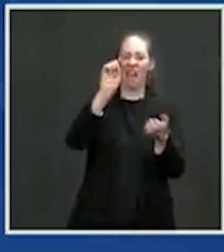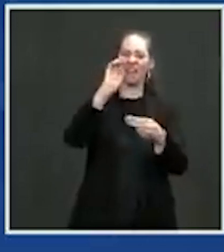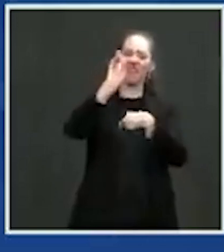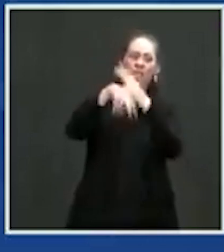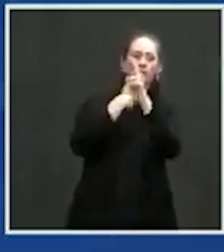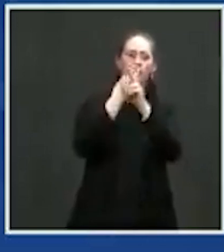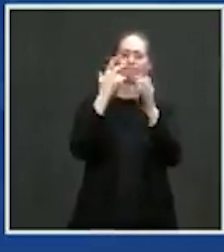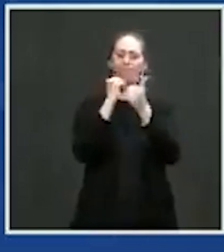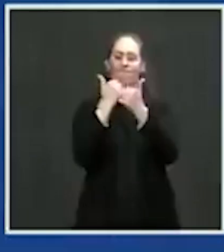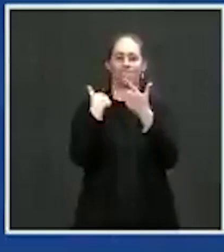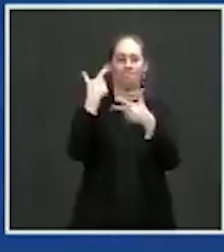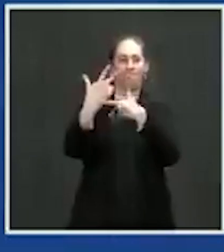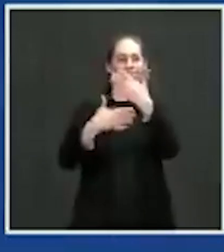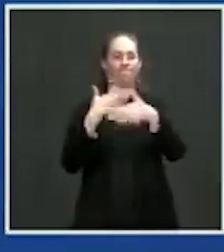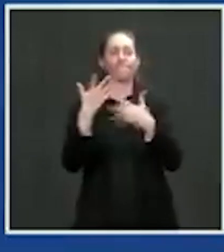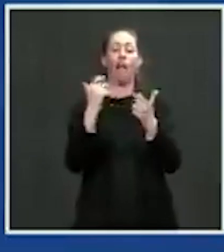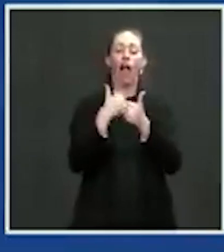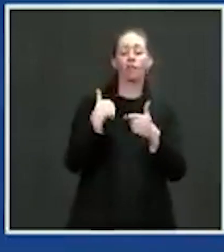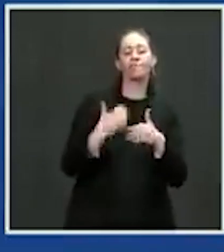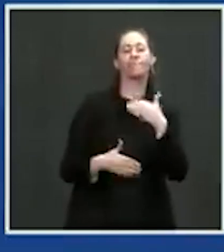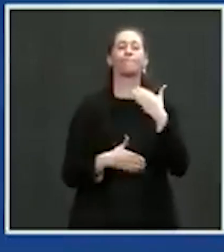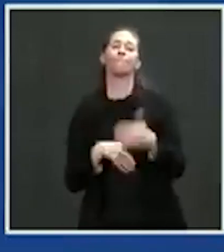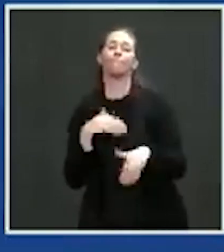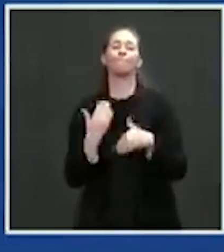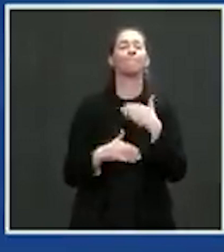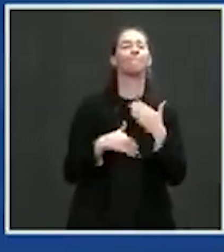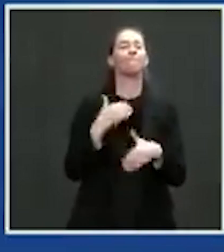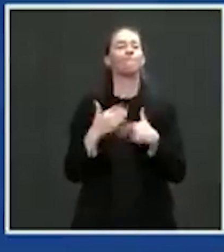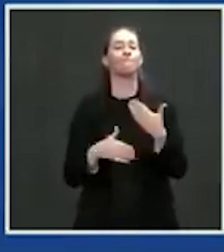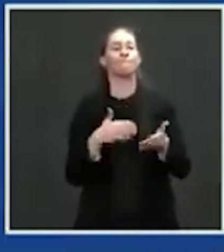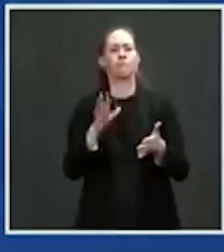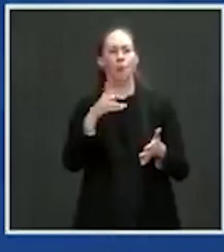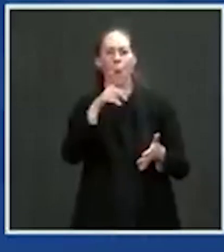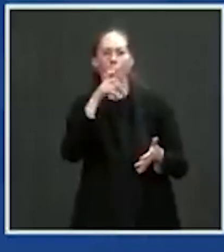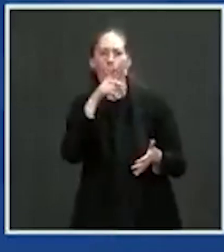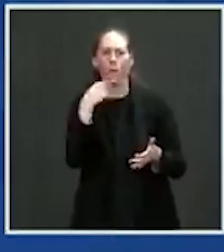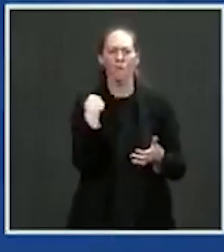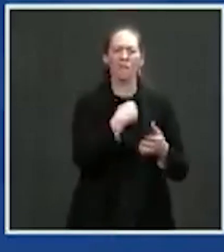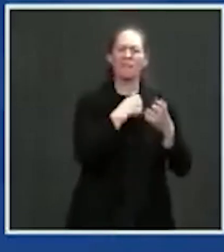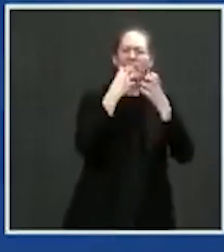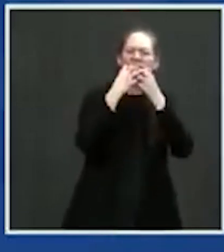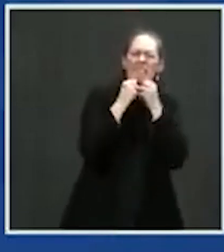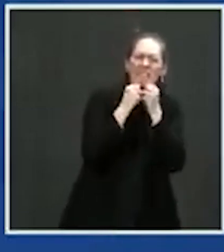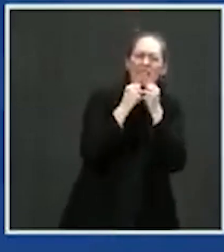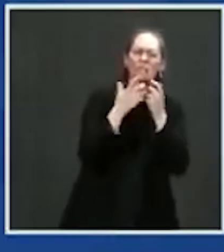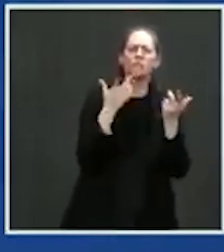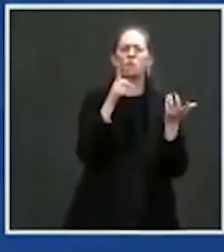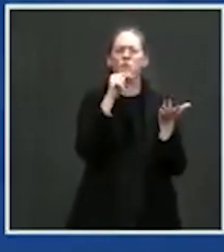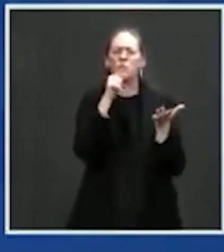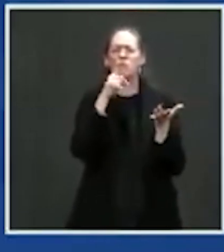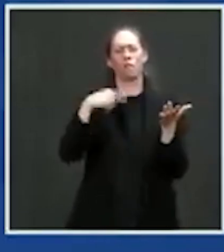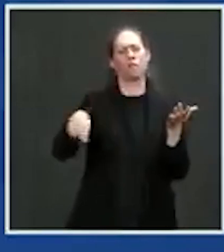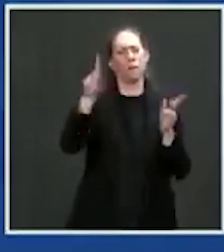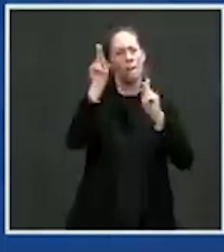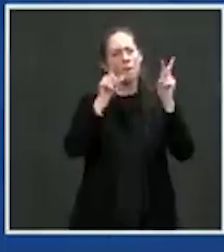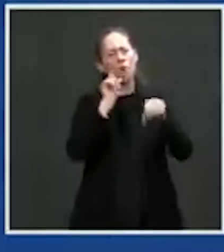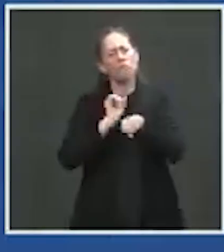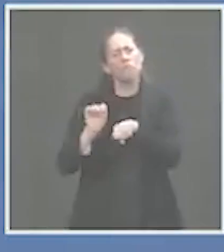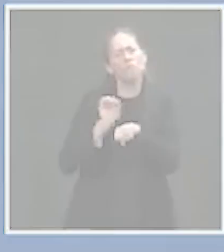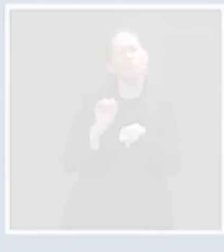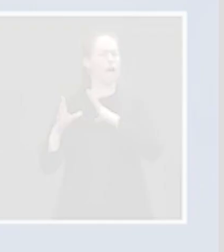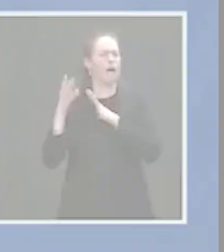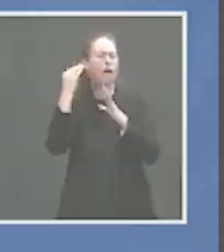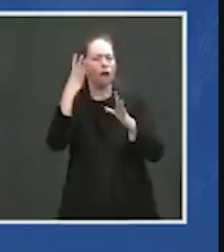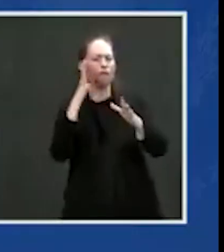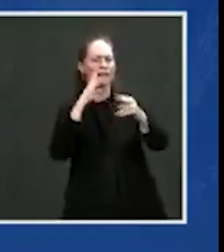me to get things done for the people I care most about, which are hardworking, decent American people who are getting really having it